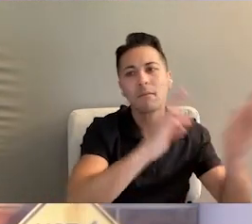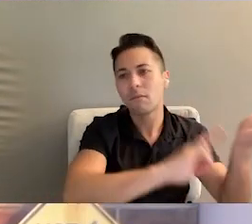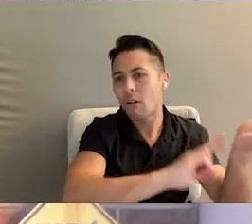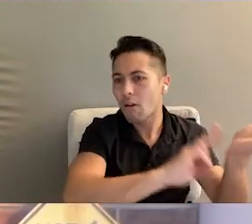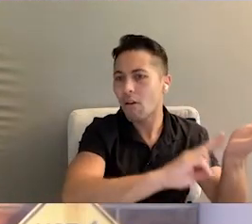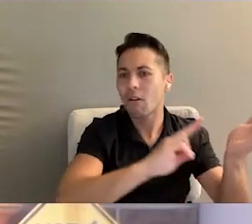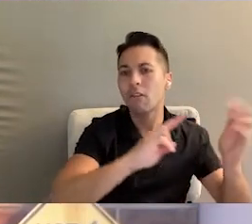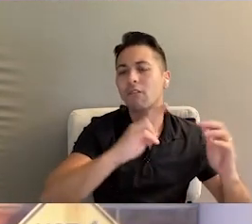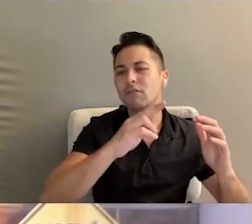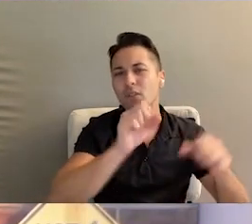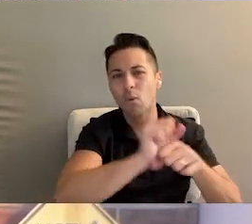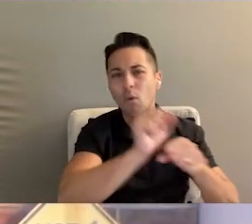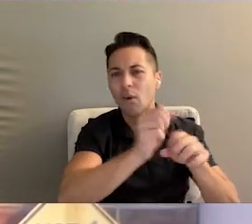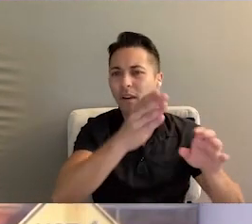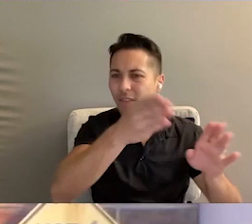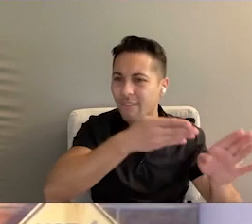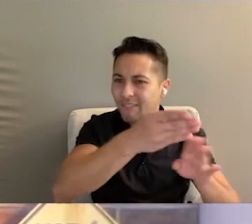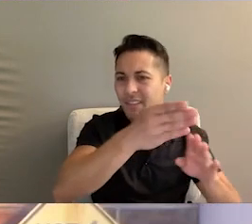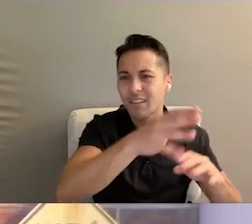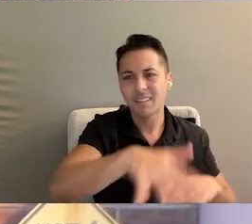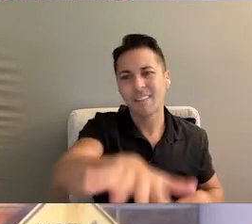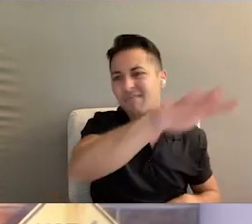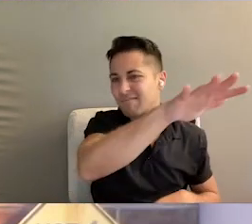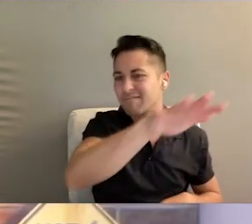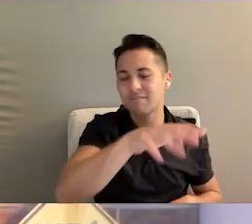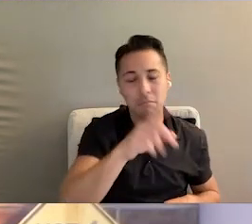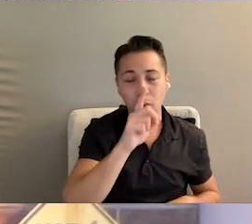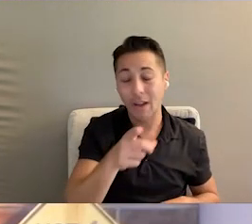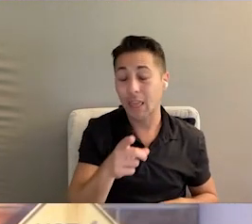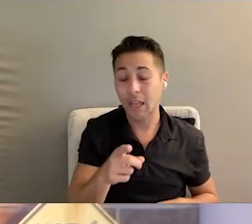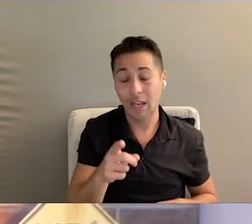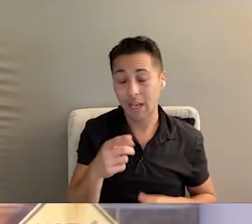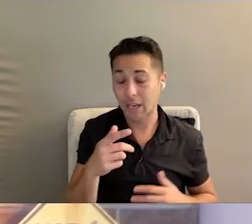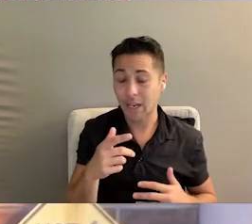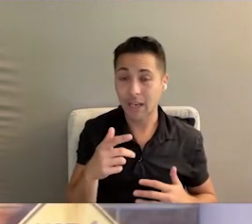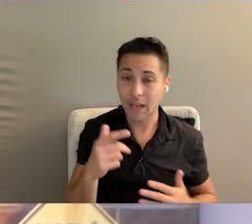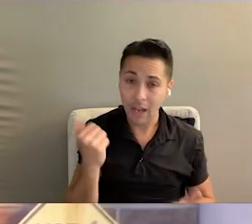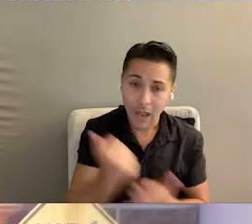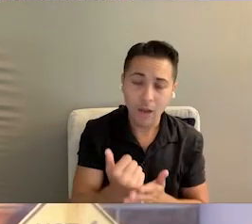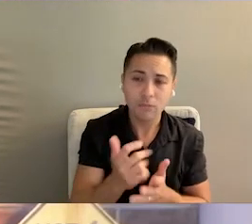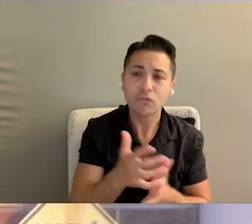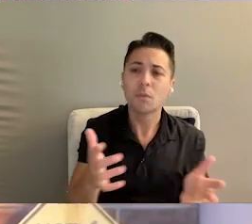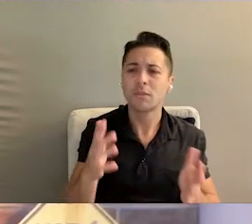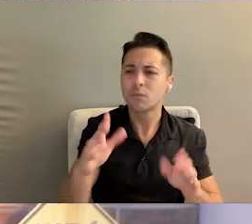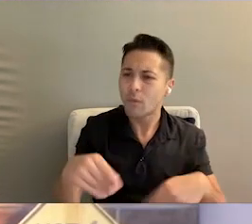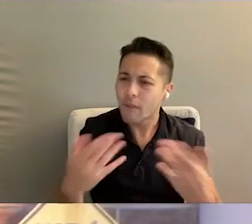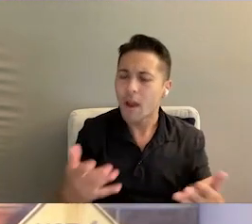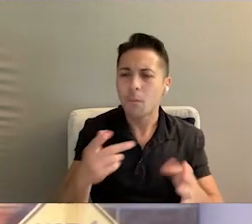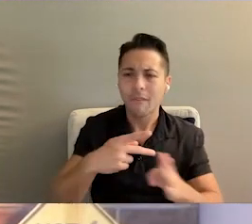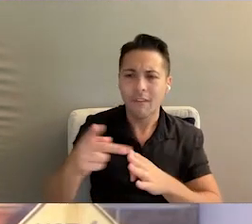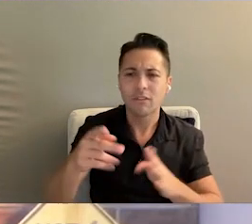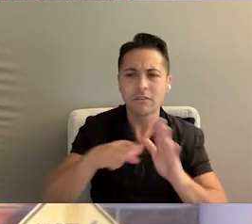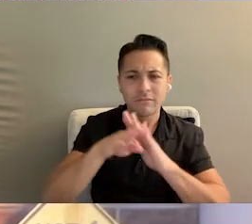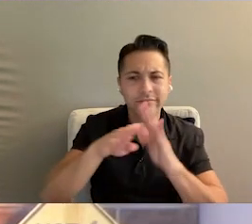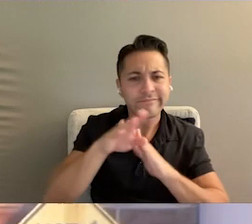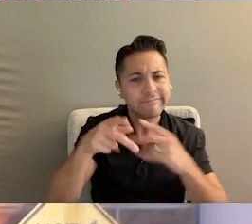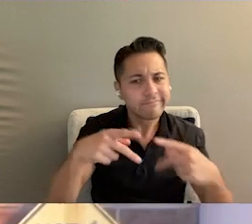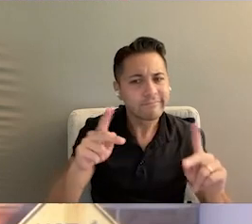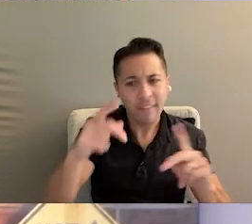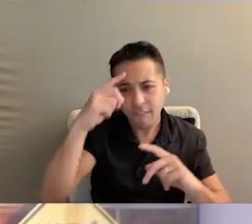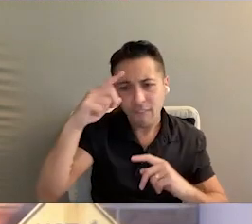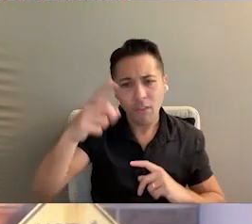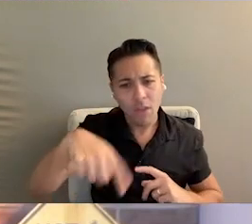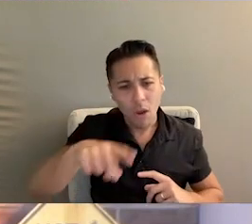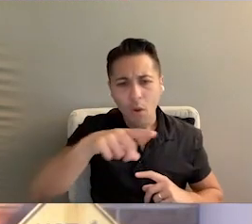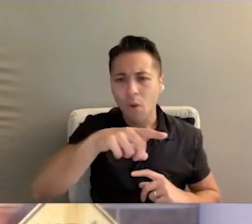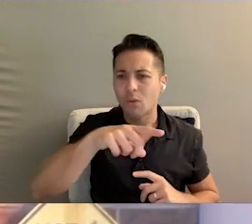are working in the field elsewhere. But it is a game changer to be able to provide professional development opportunities